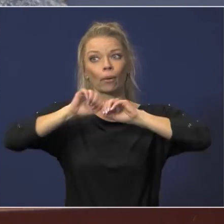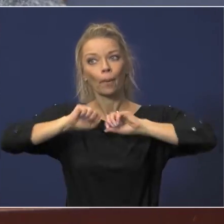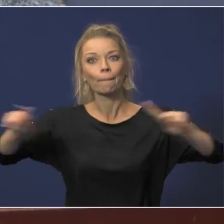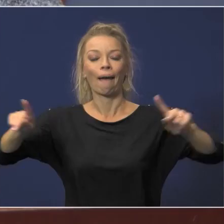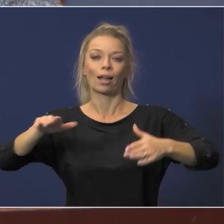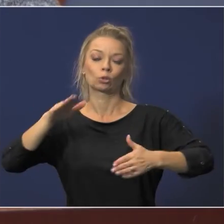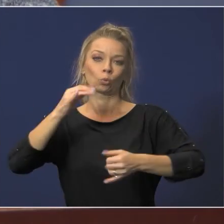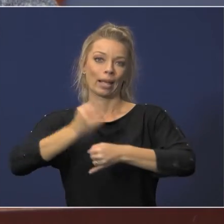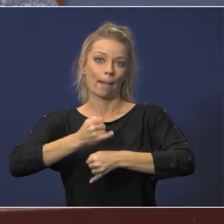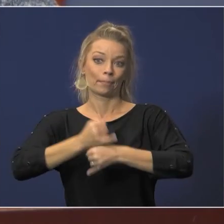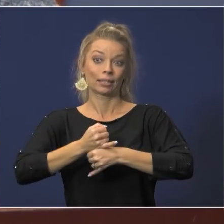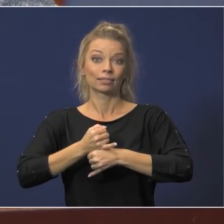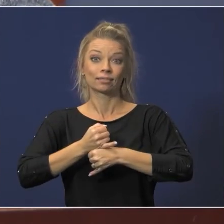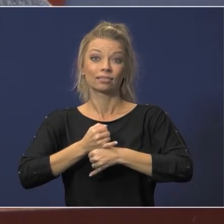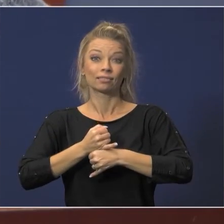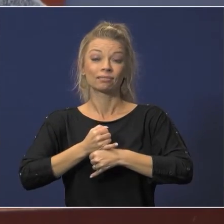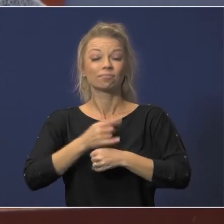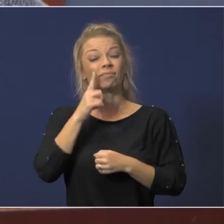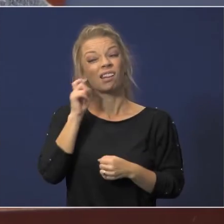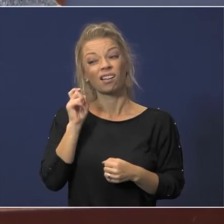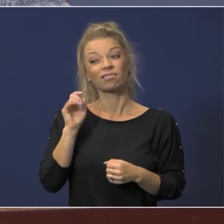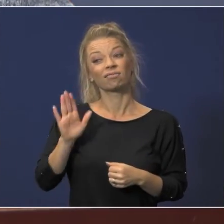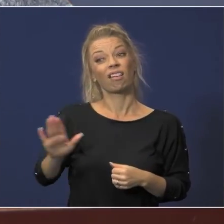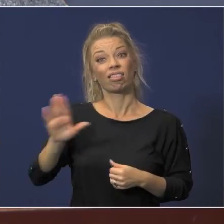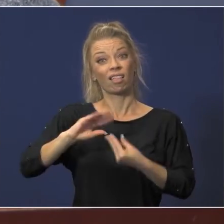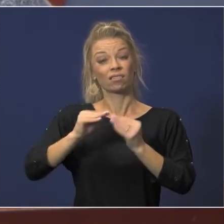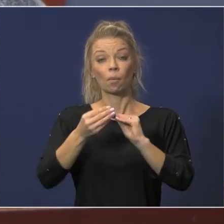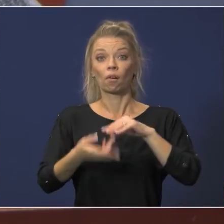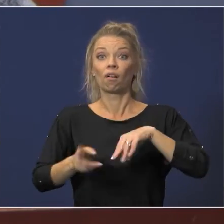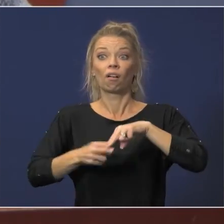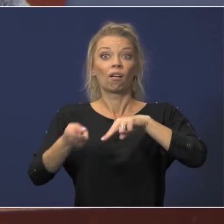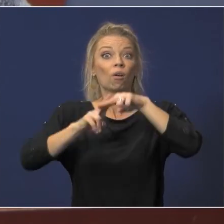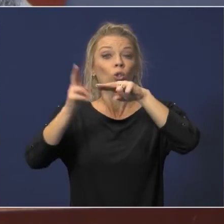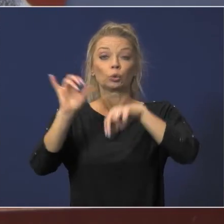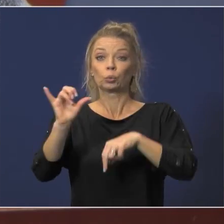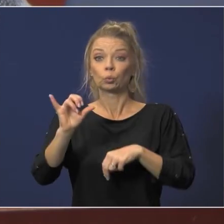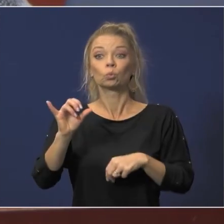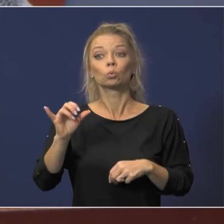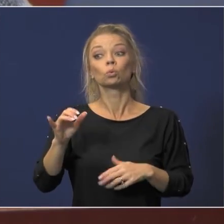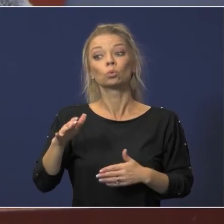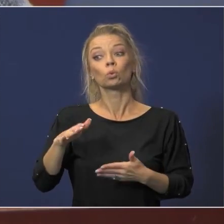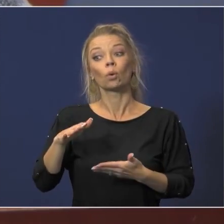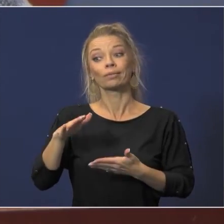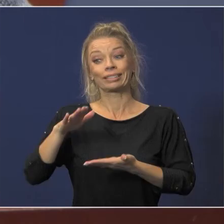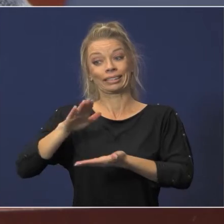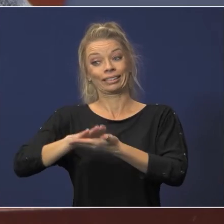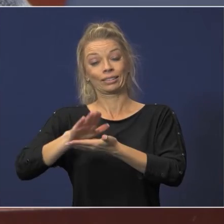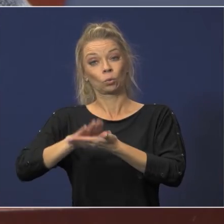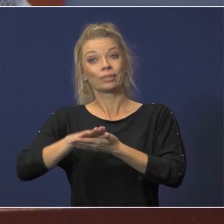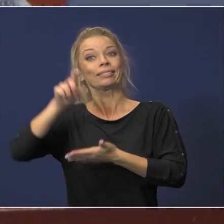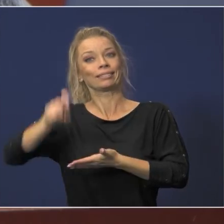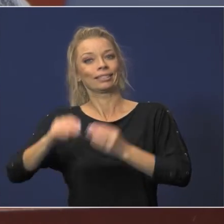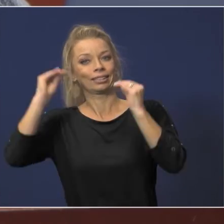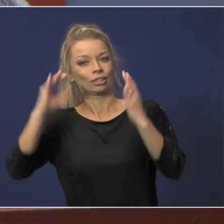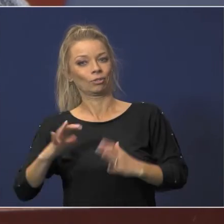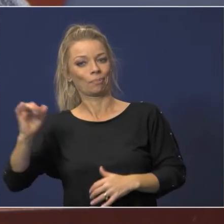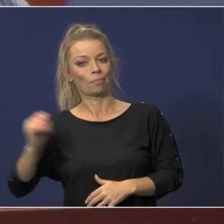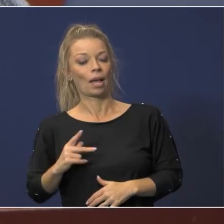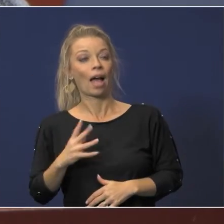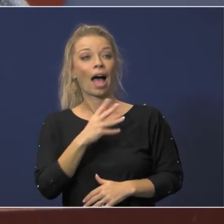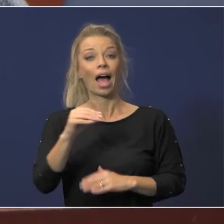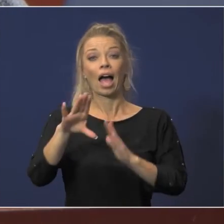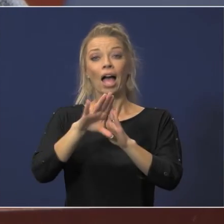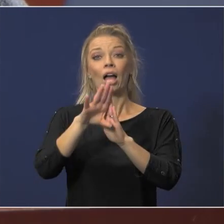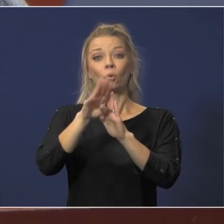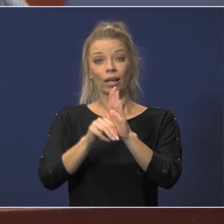numbers are growing as well and so they also need their teachers and then from the curriculum standpoint we have not been able to be